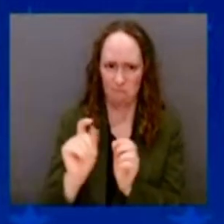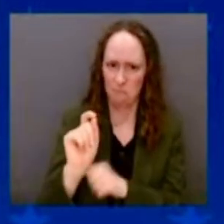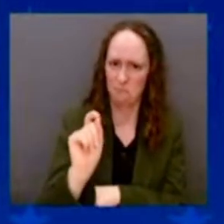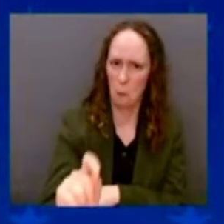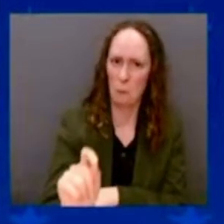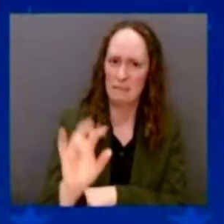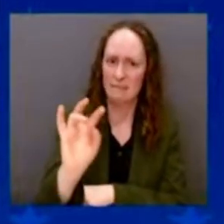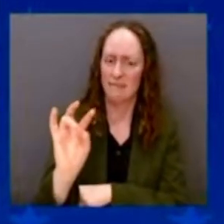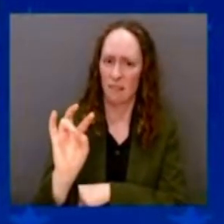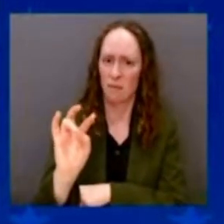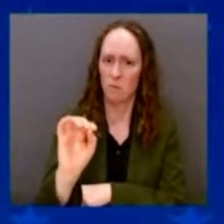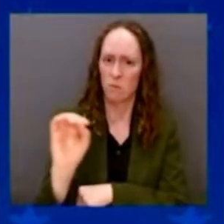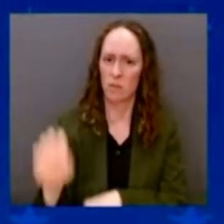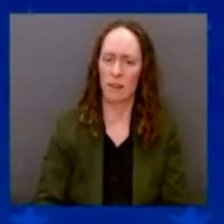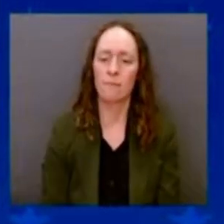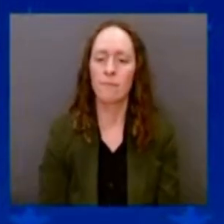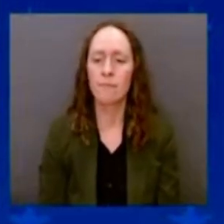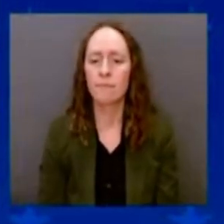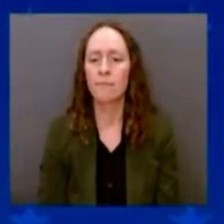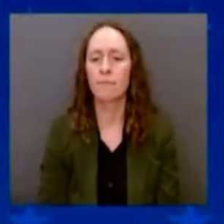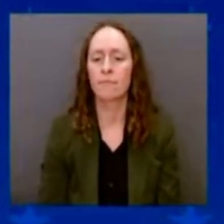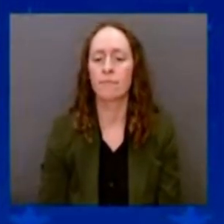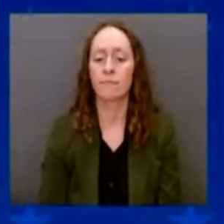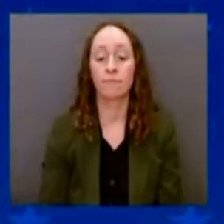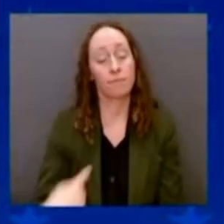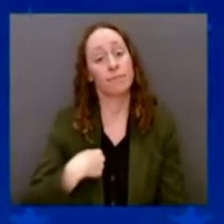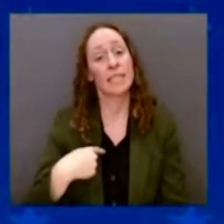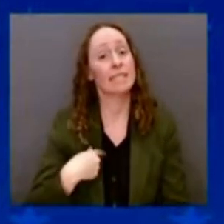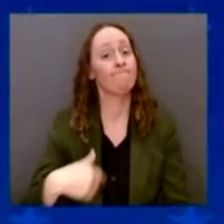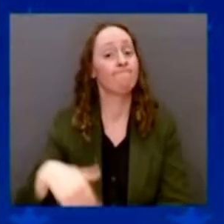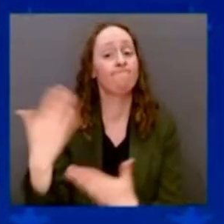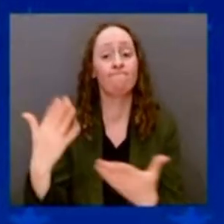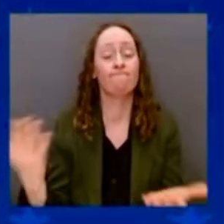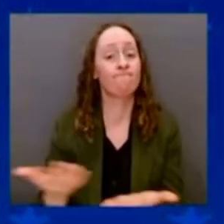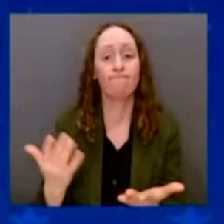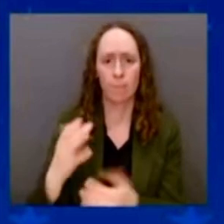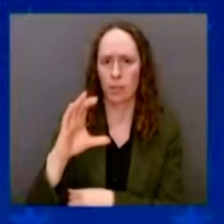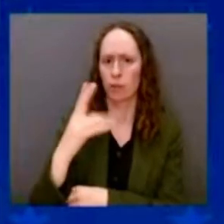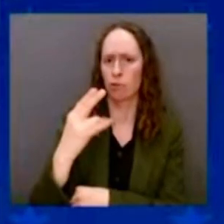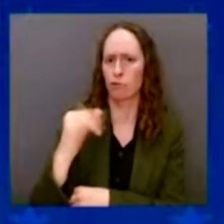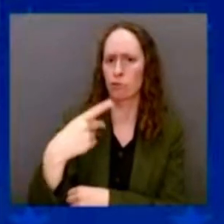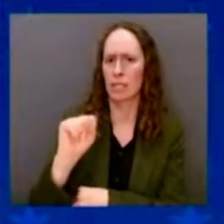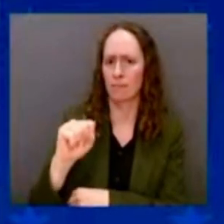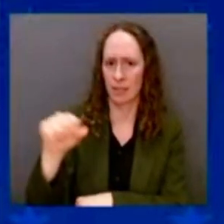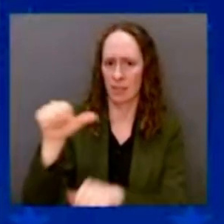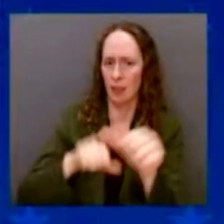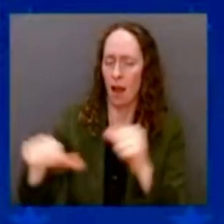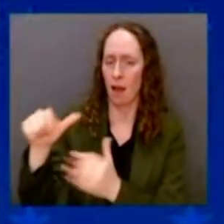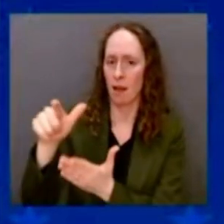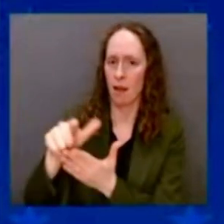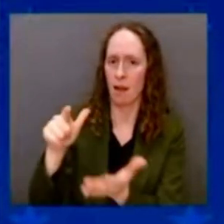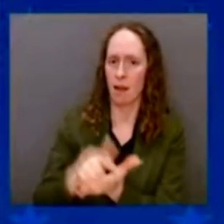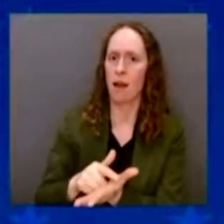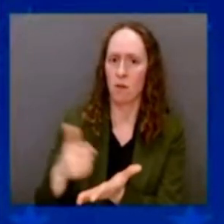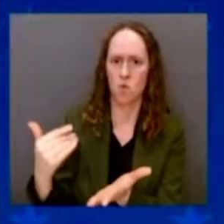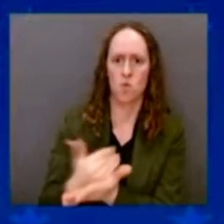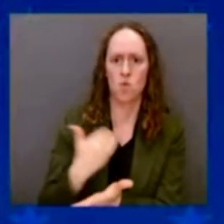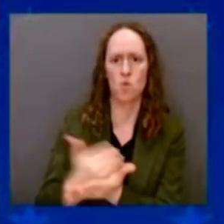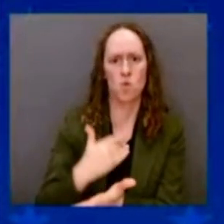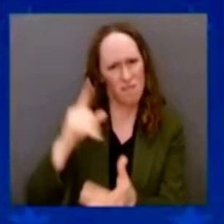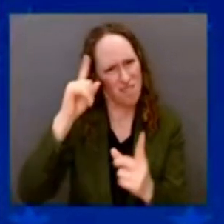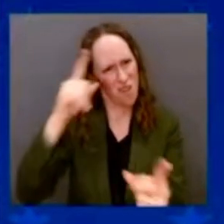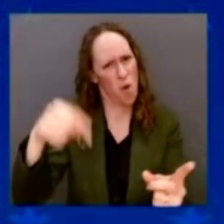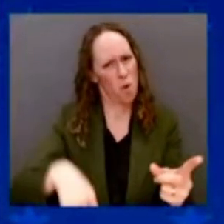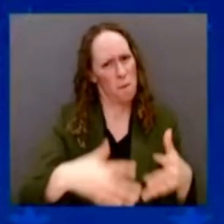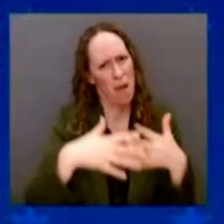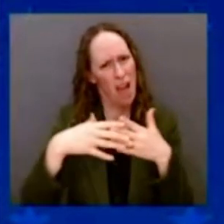America leads the world in innovation, especially in manufacturing those semiconductors. These are those small computer chips the size of the tip of my little finger